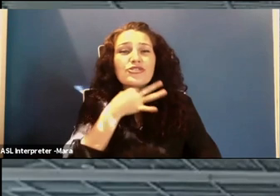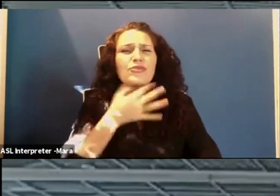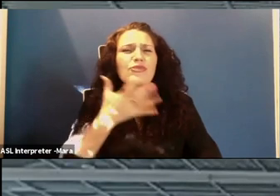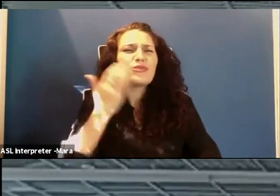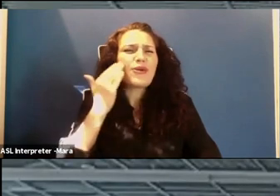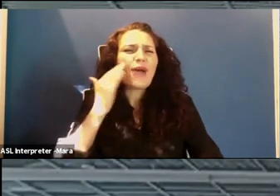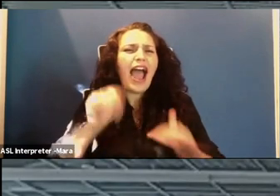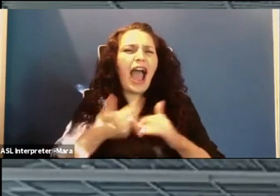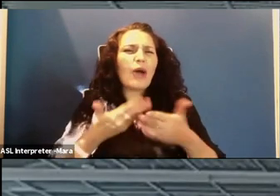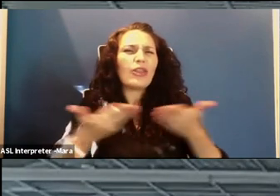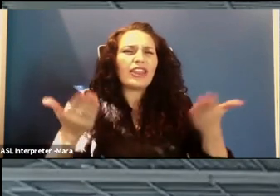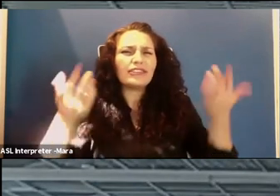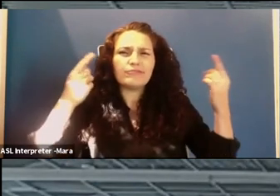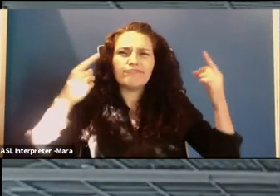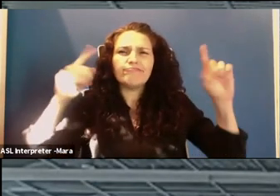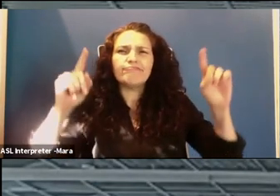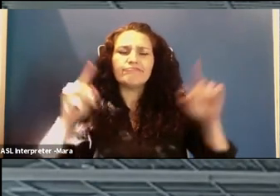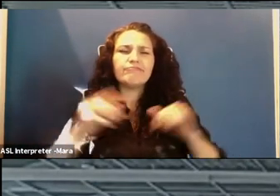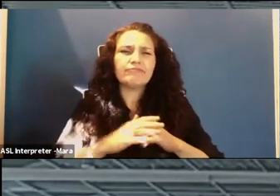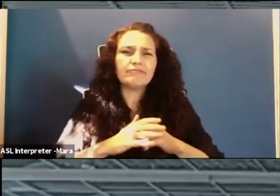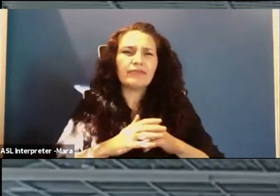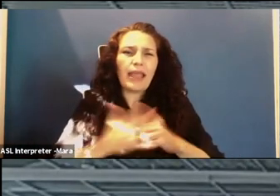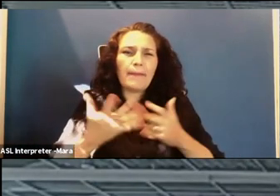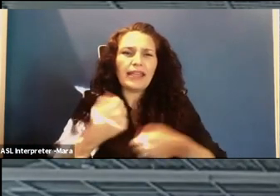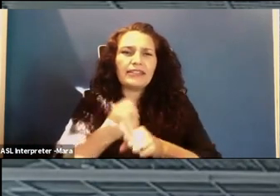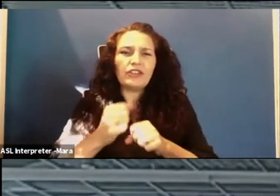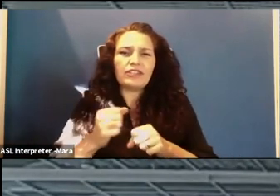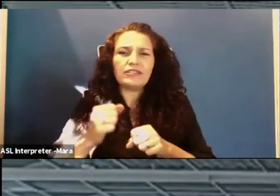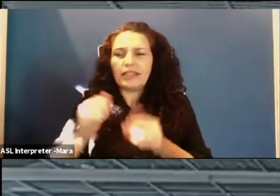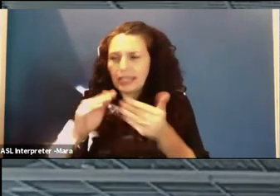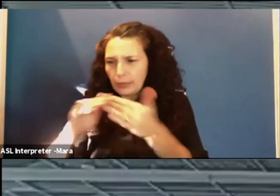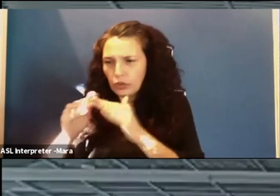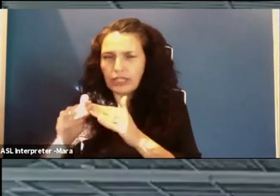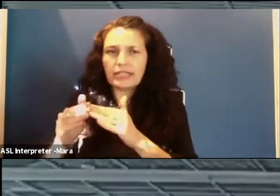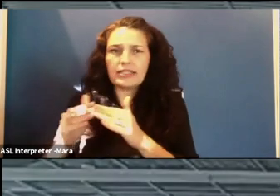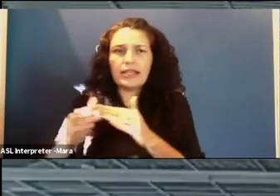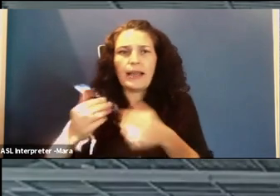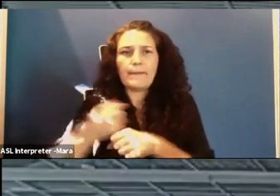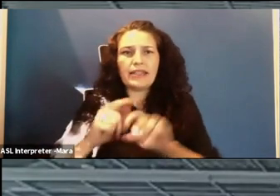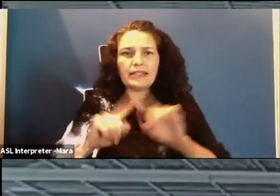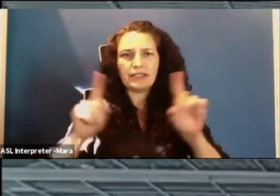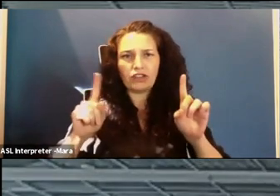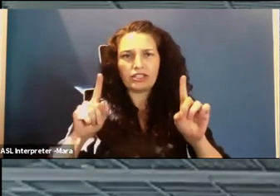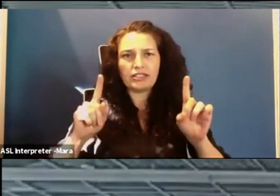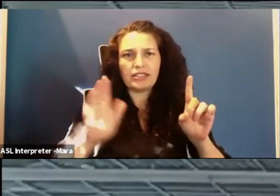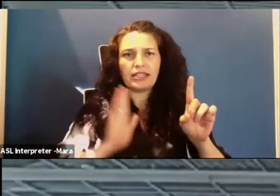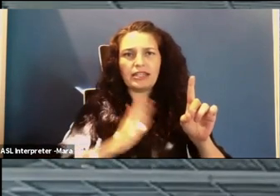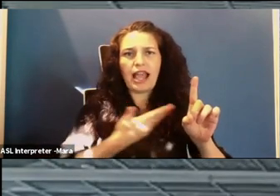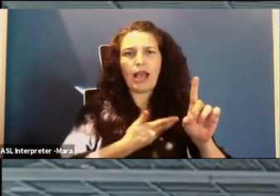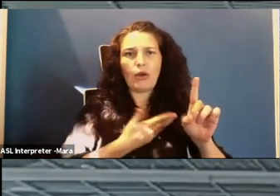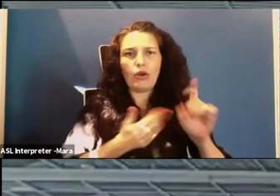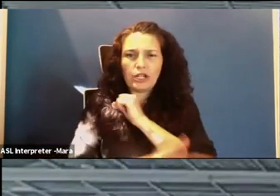want to make a difference in their communities, in our country, to join cyber warriors across the country fighting cyber crime.